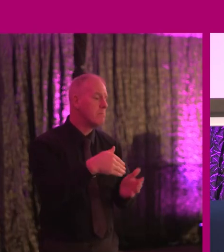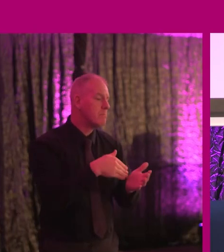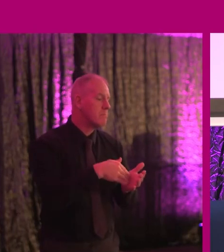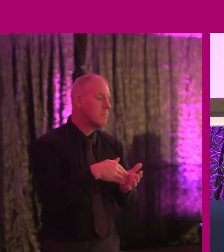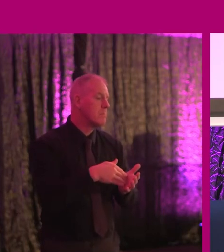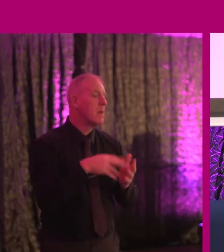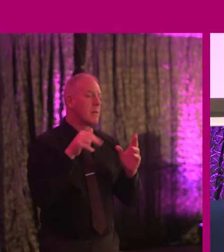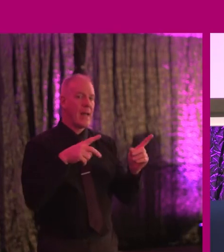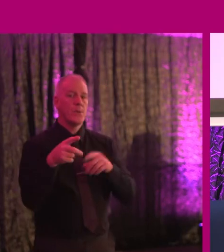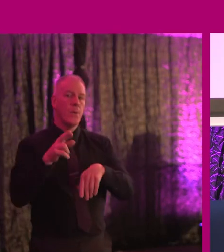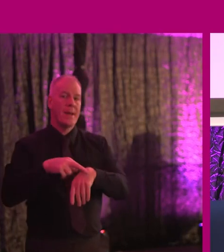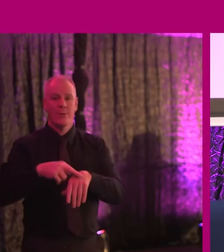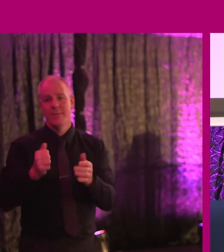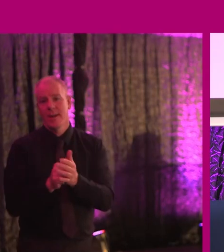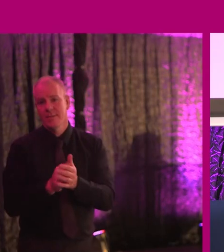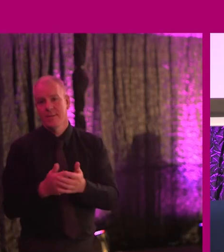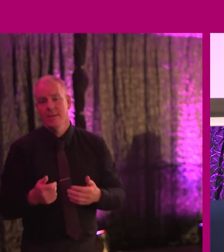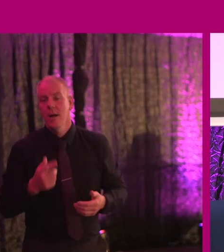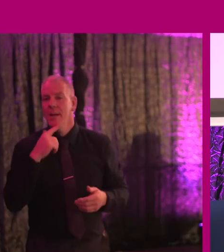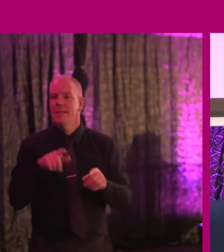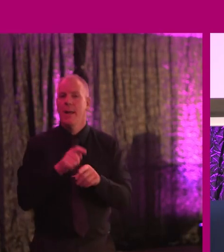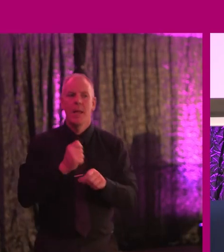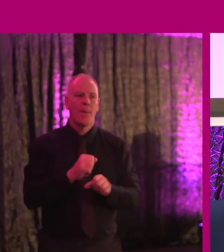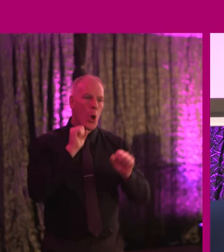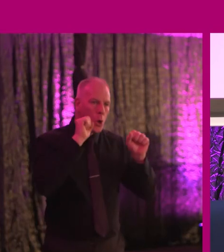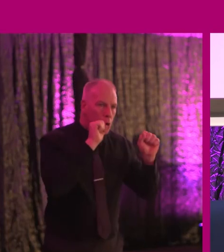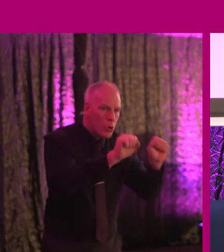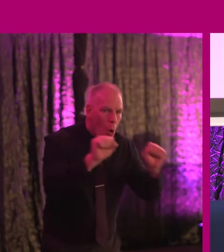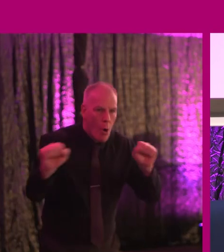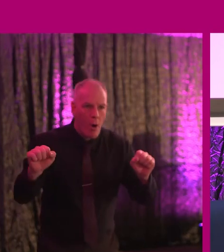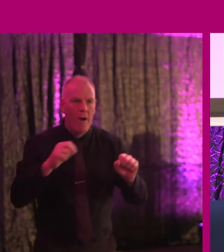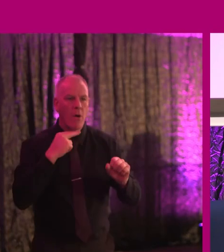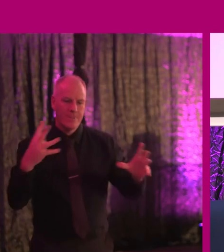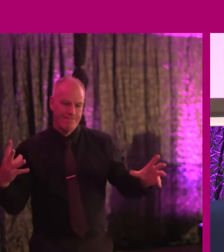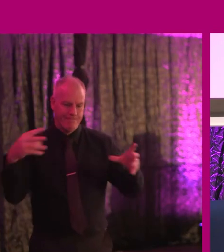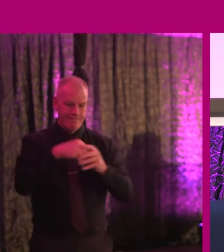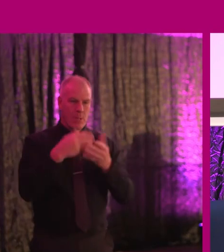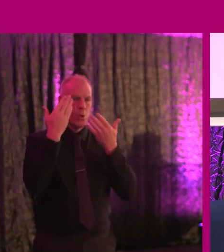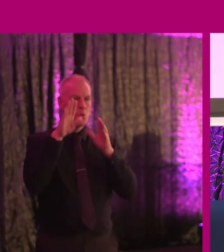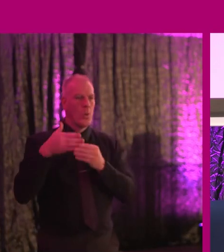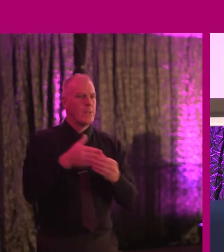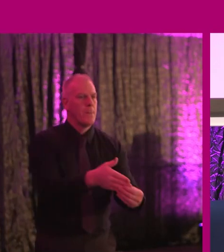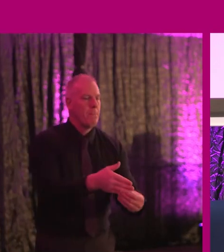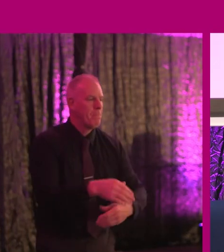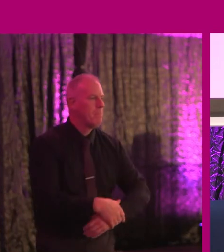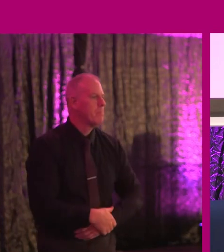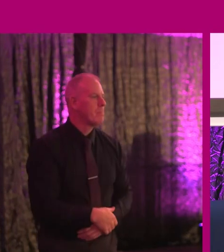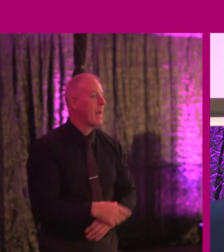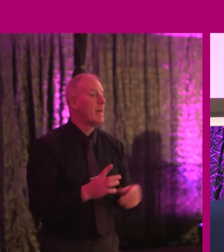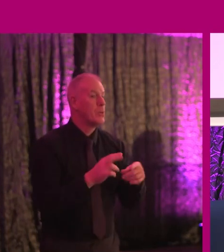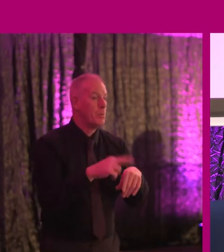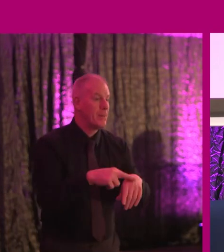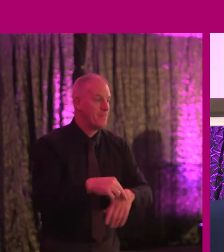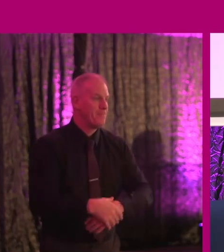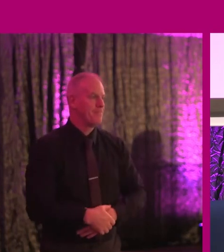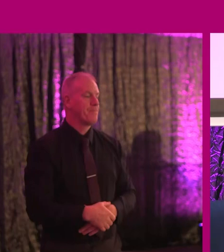We could always do better, but we need to have your voices being the voices to show the way and doing it better.